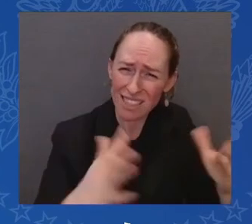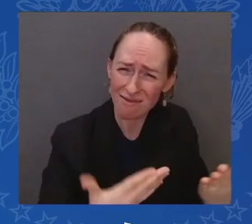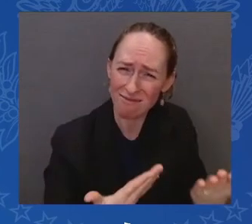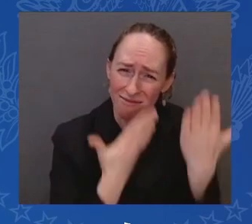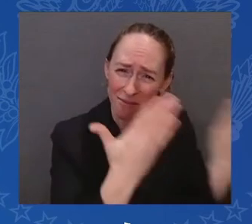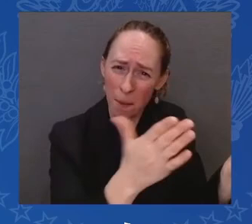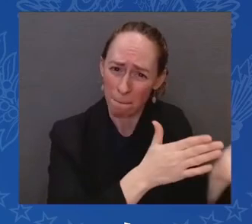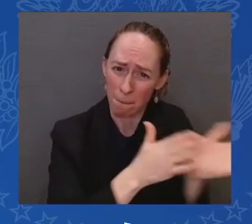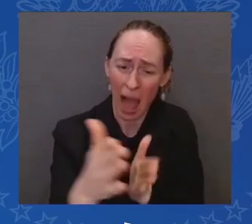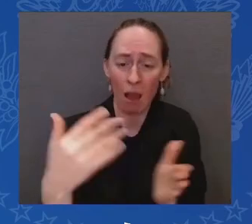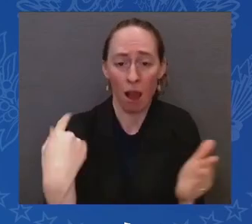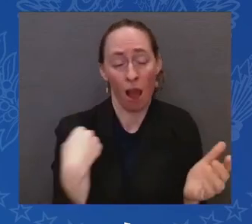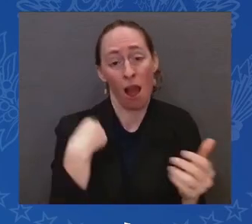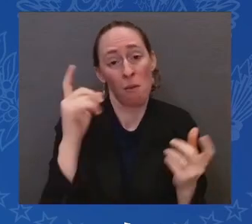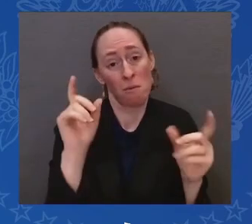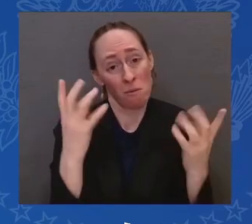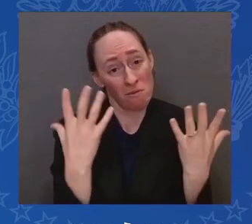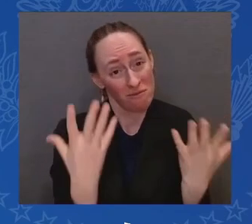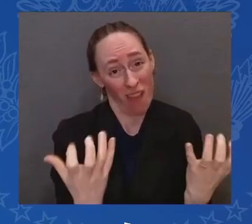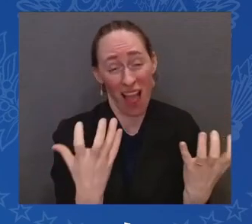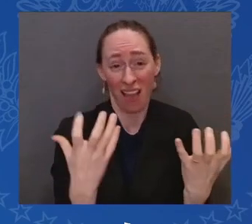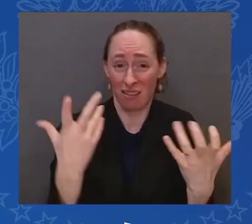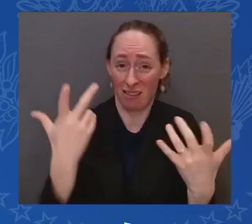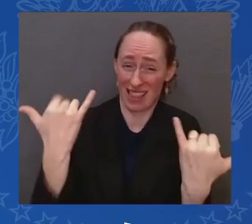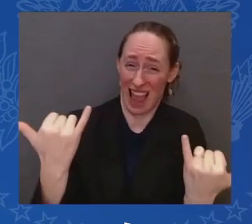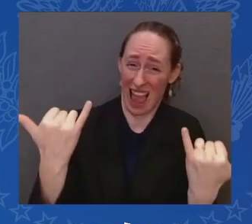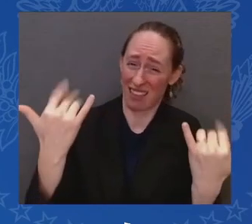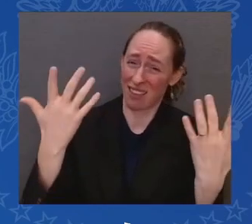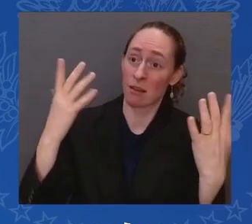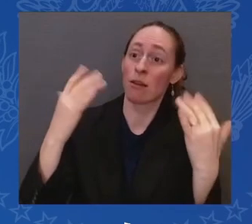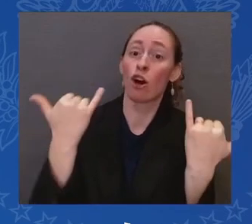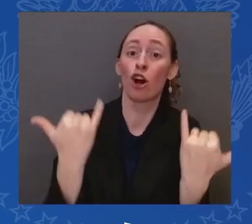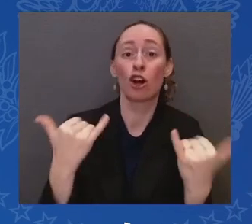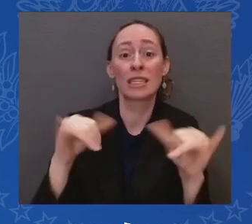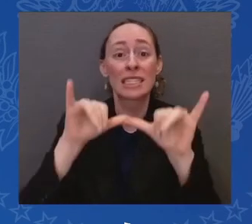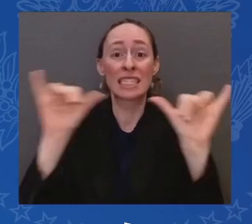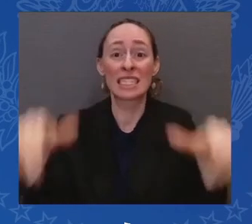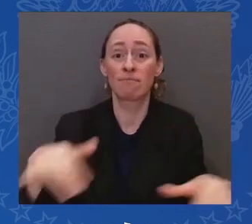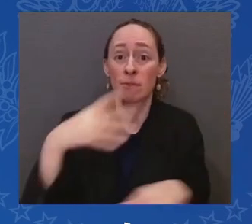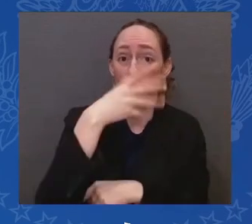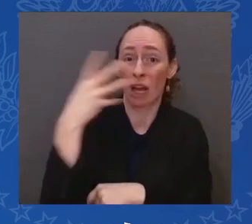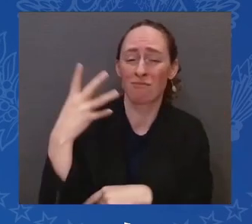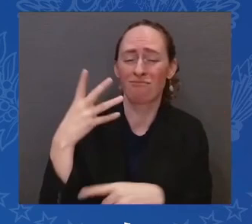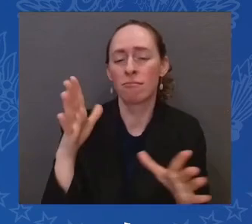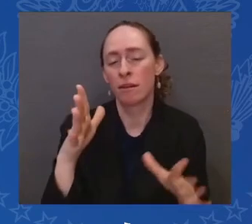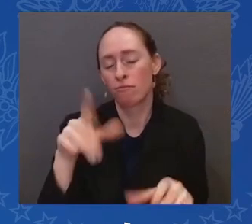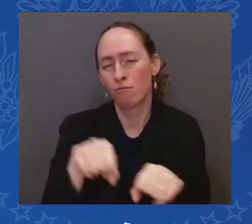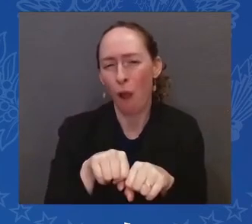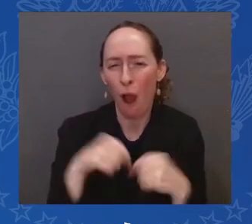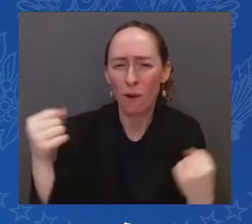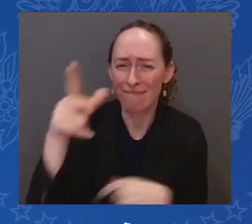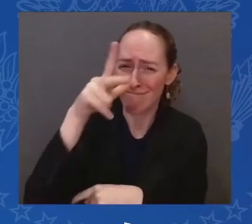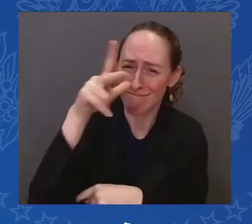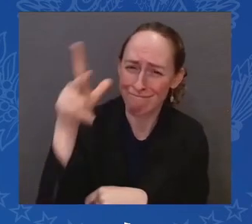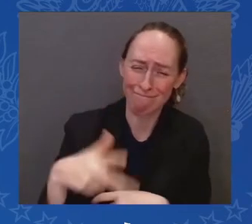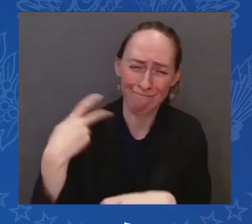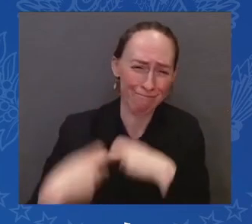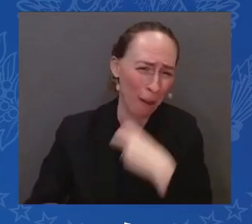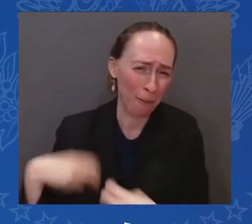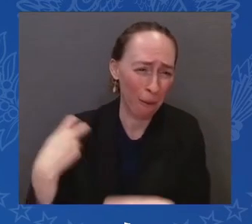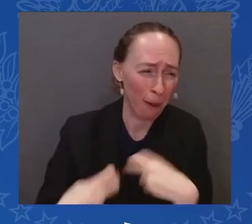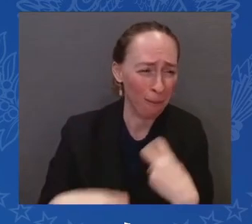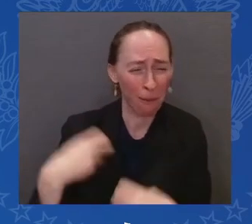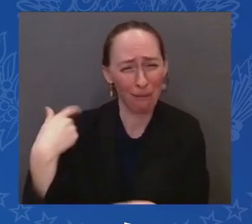broken immigration system because we know, we all know it's broken. And I'm willing to do